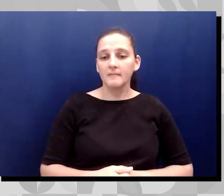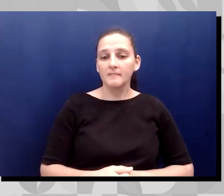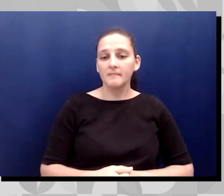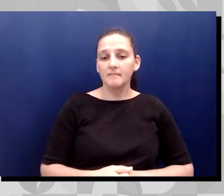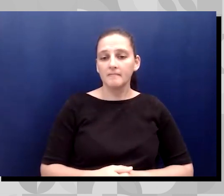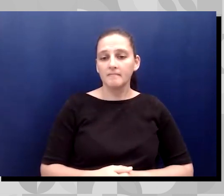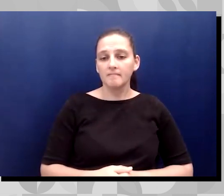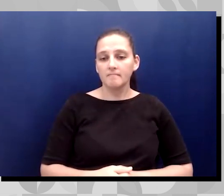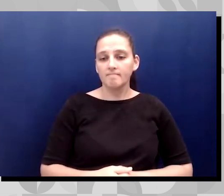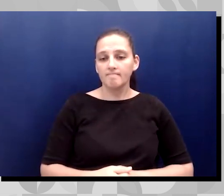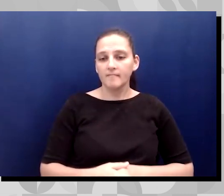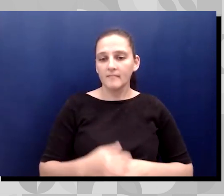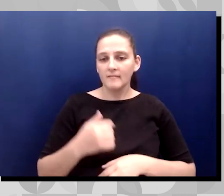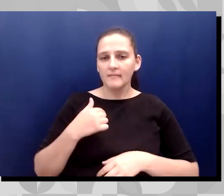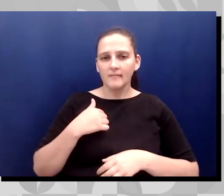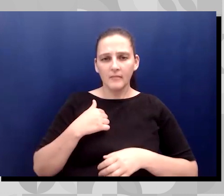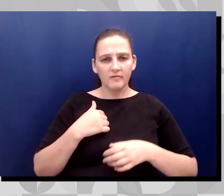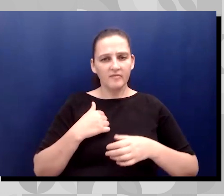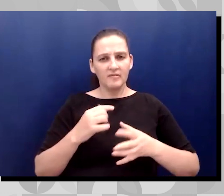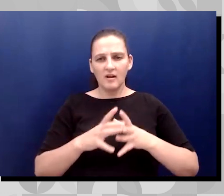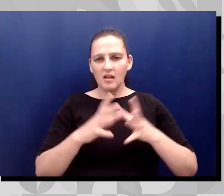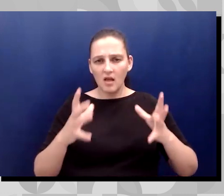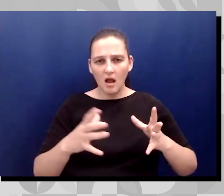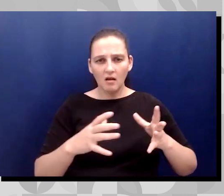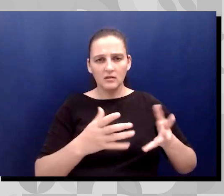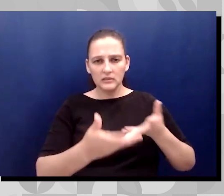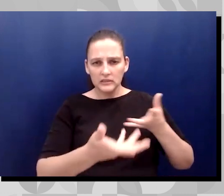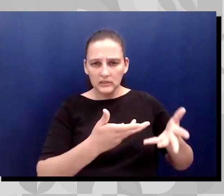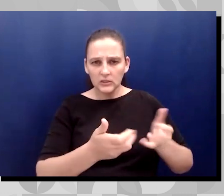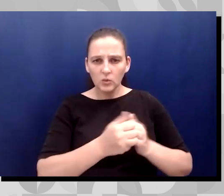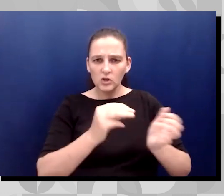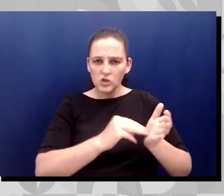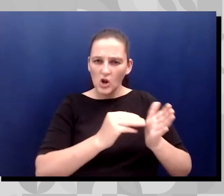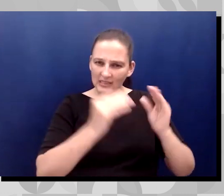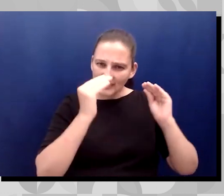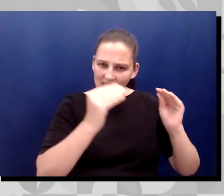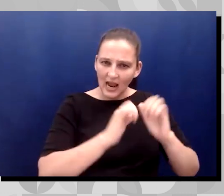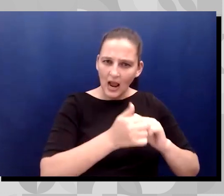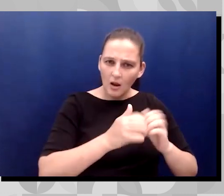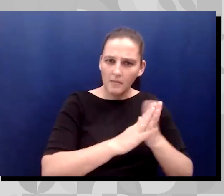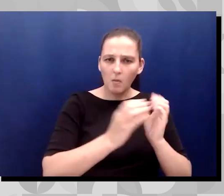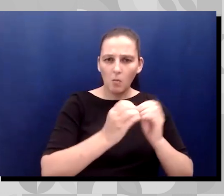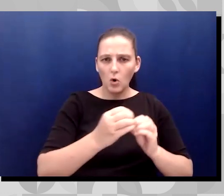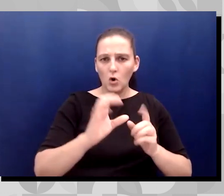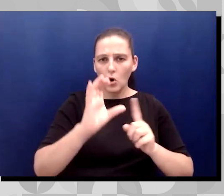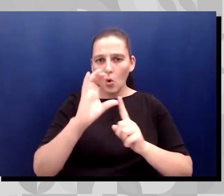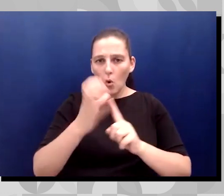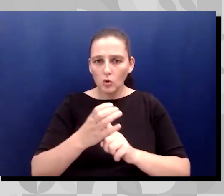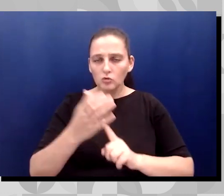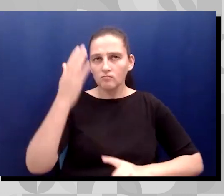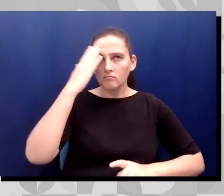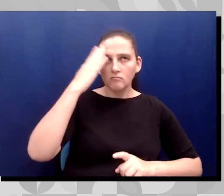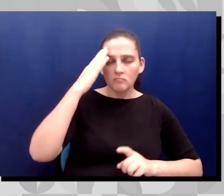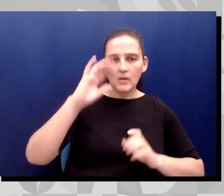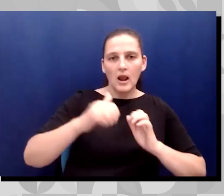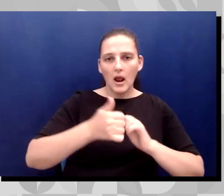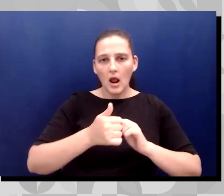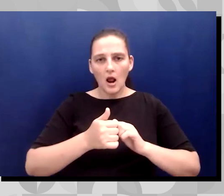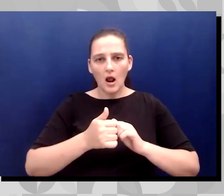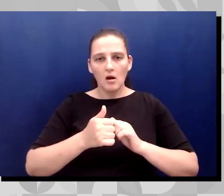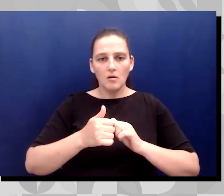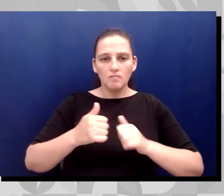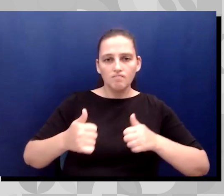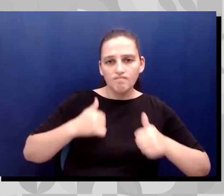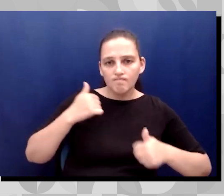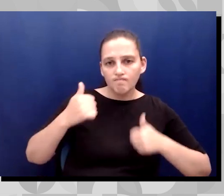with physicians on being more culturally competent, um, being proactive and working with people who, um,